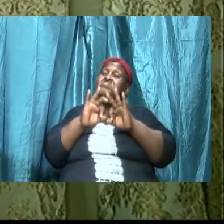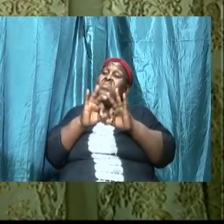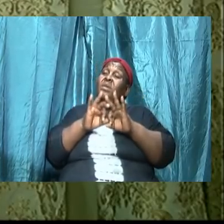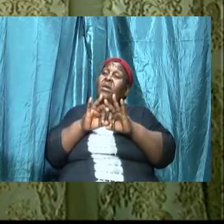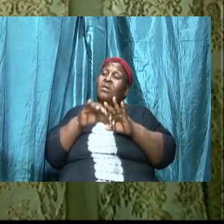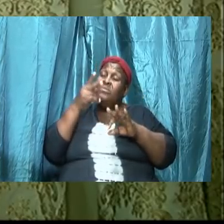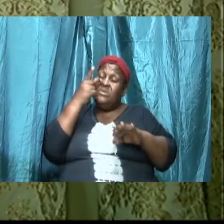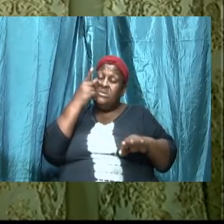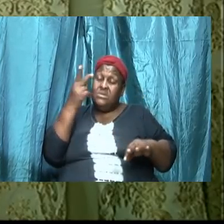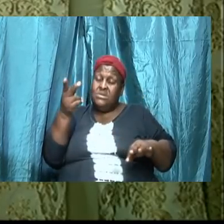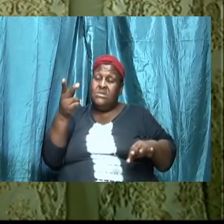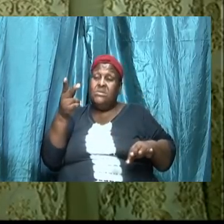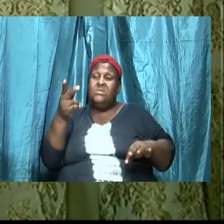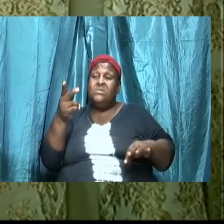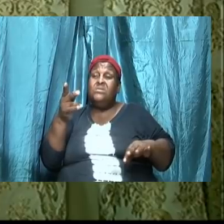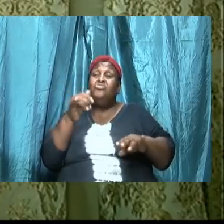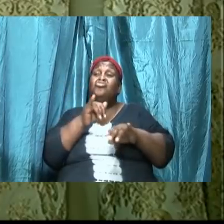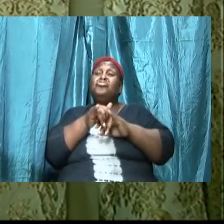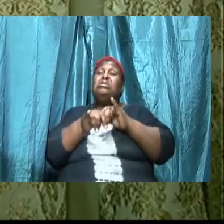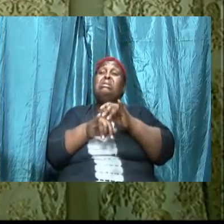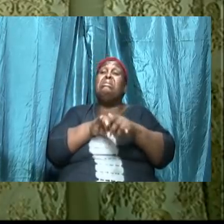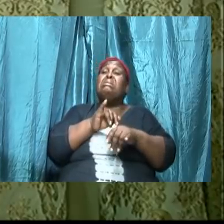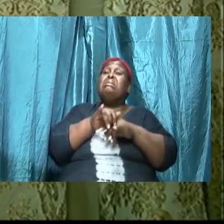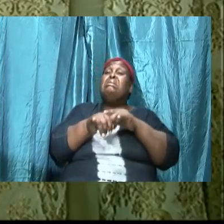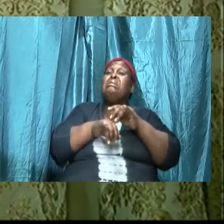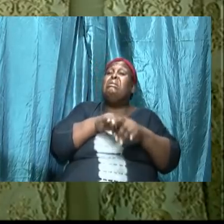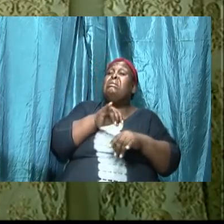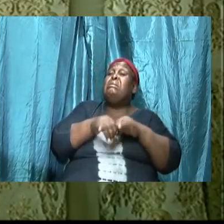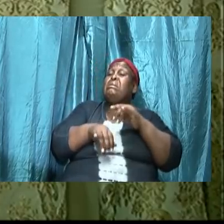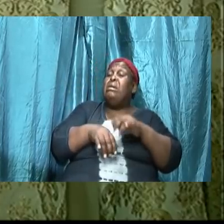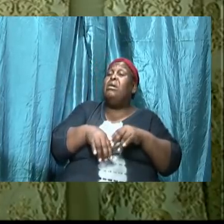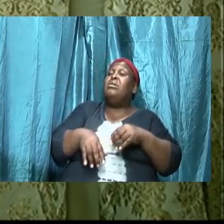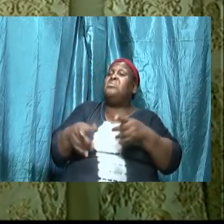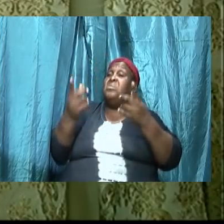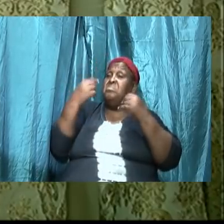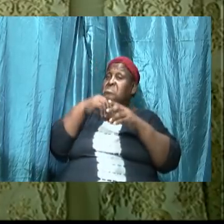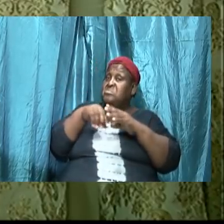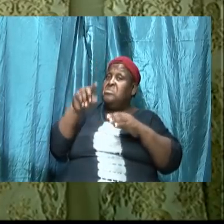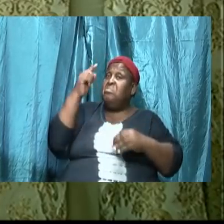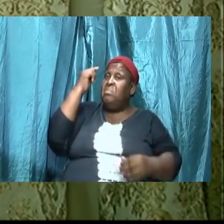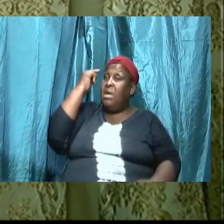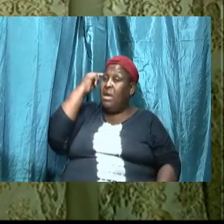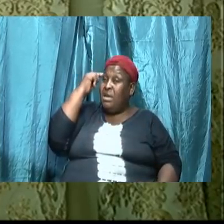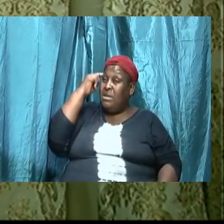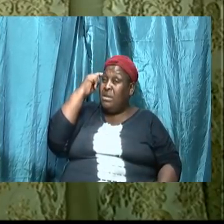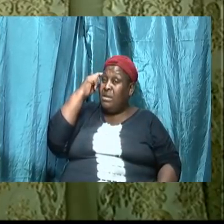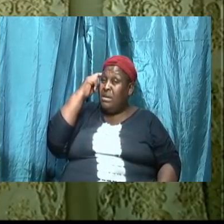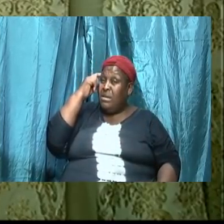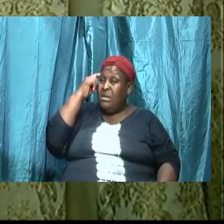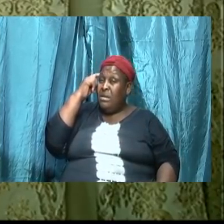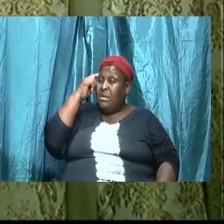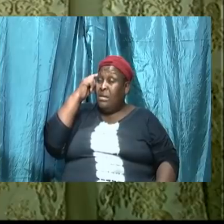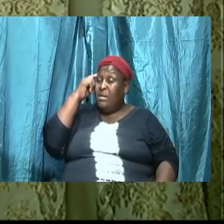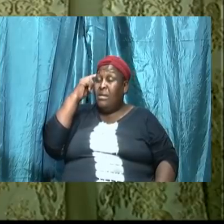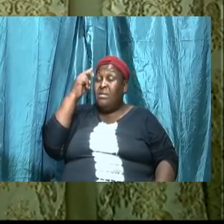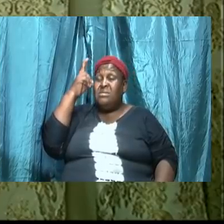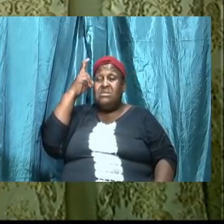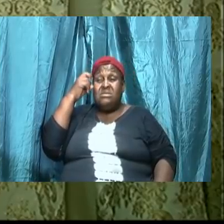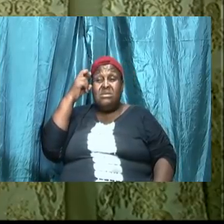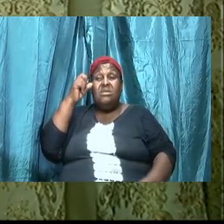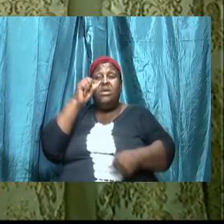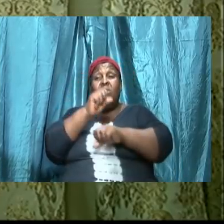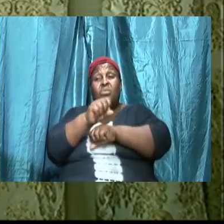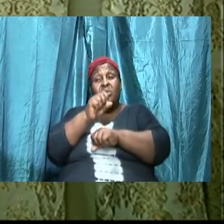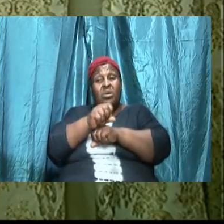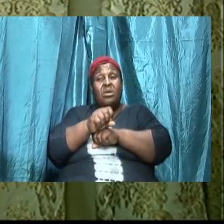sequence in coming along a particular road and his aim and objective at the end of